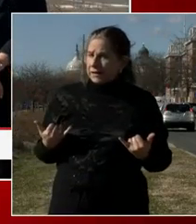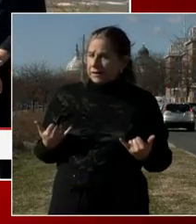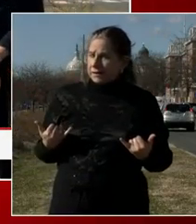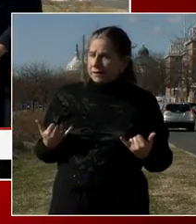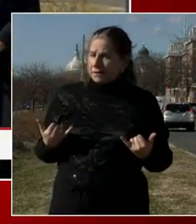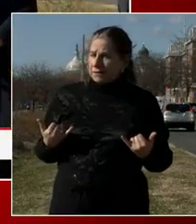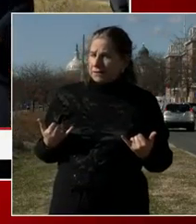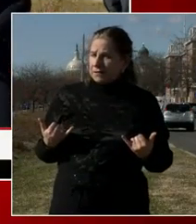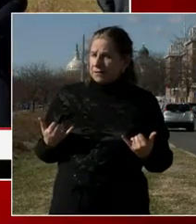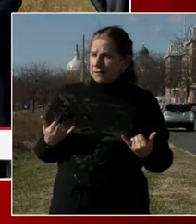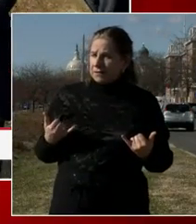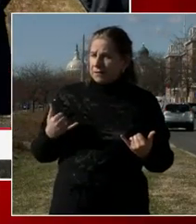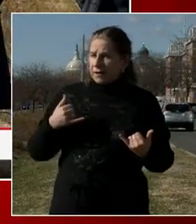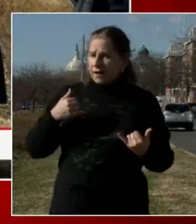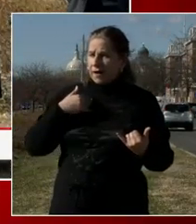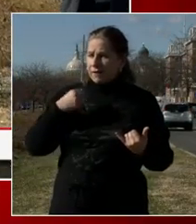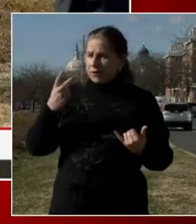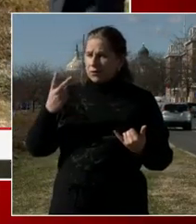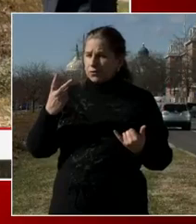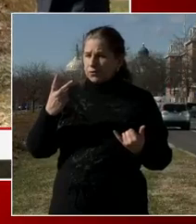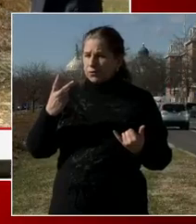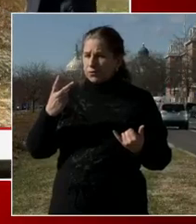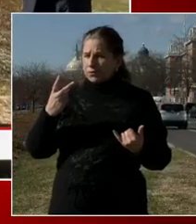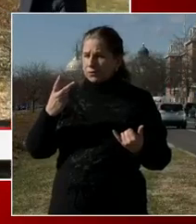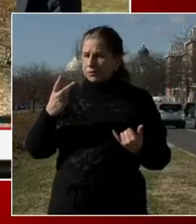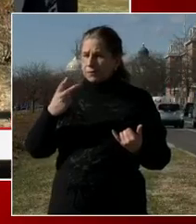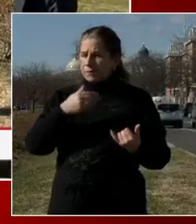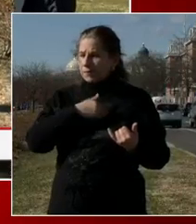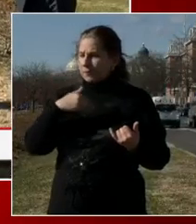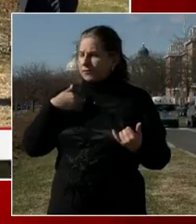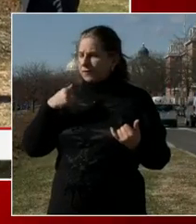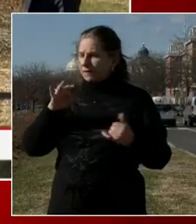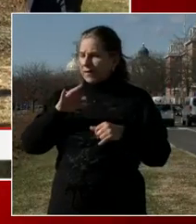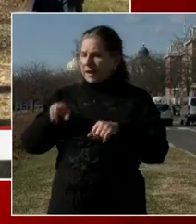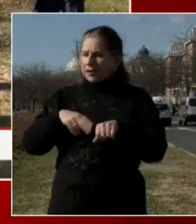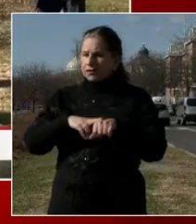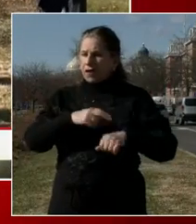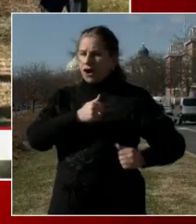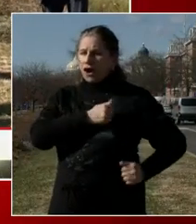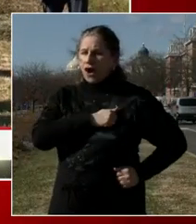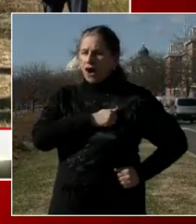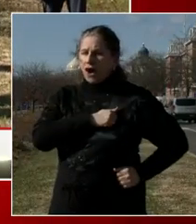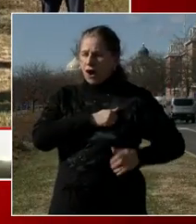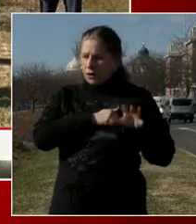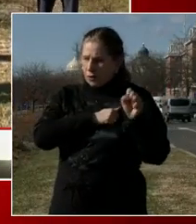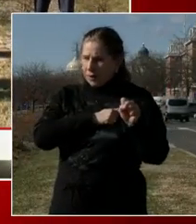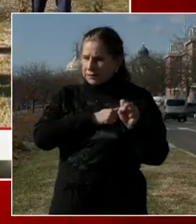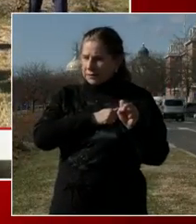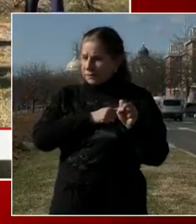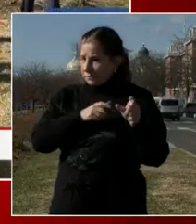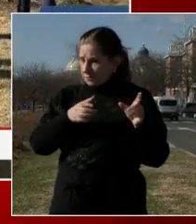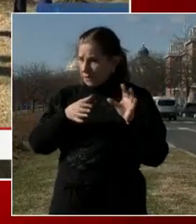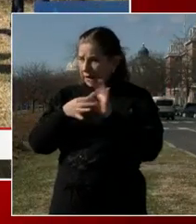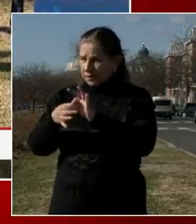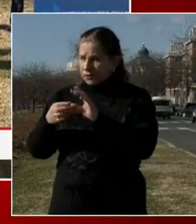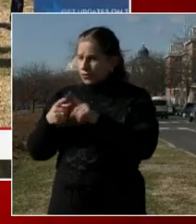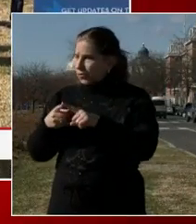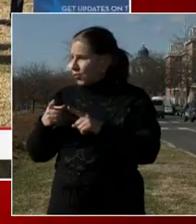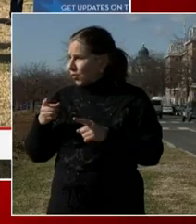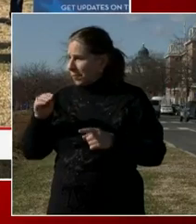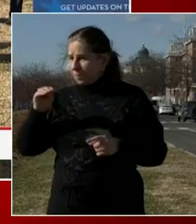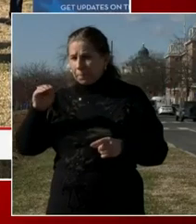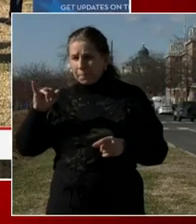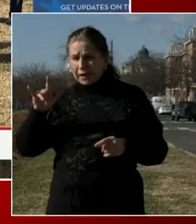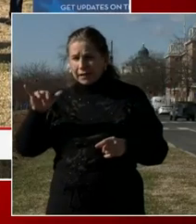removed from their security details here in inauguration because they were found to have ties to fringe militia groups. I'm just